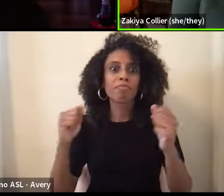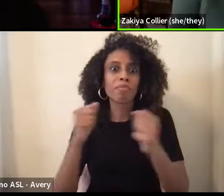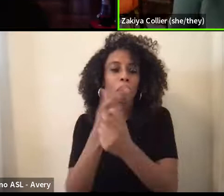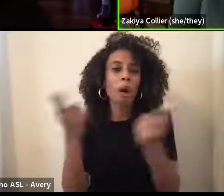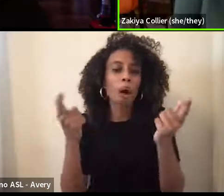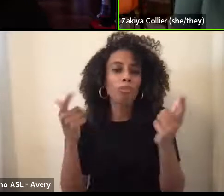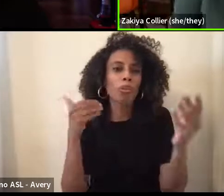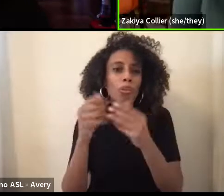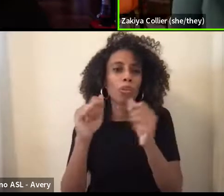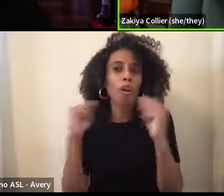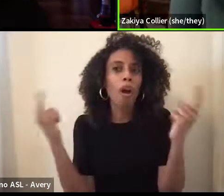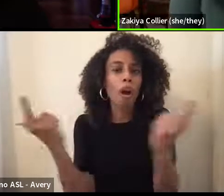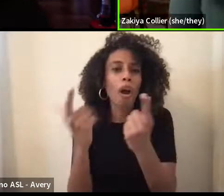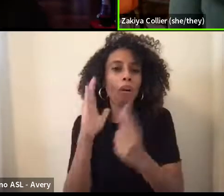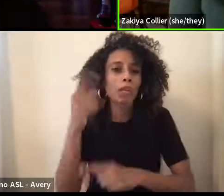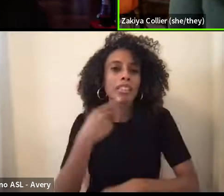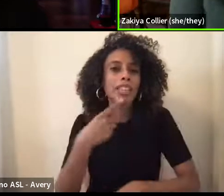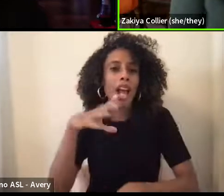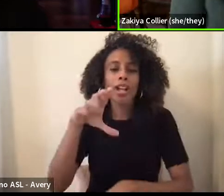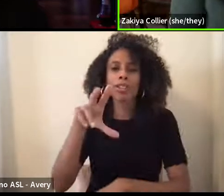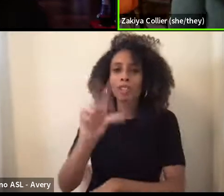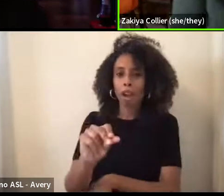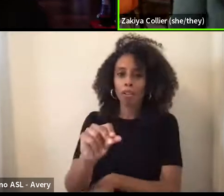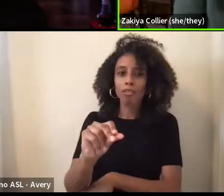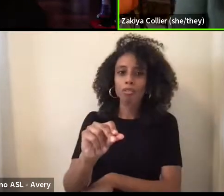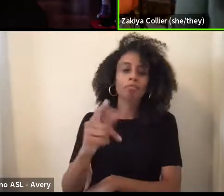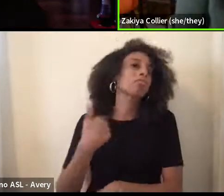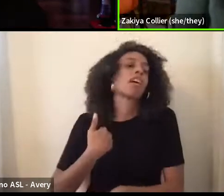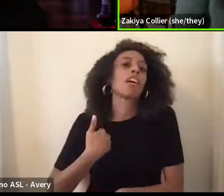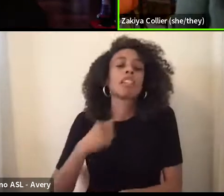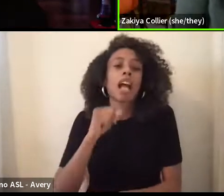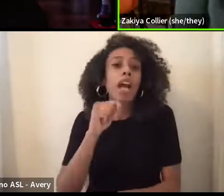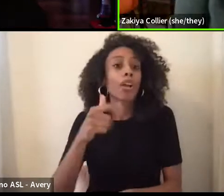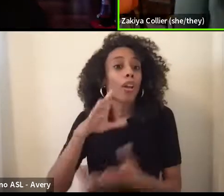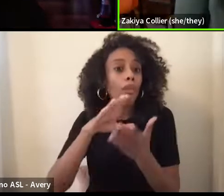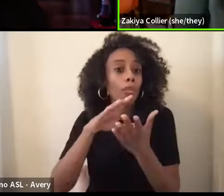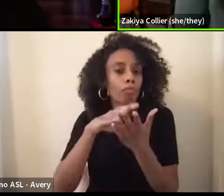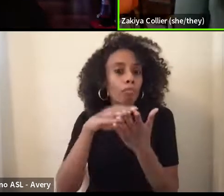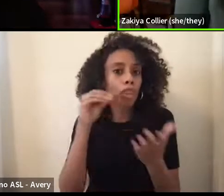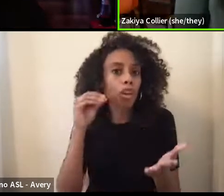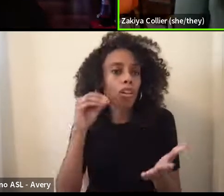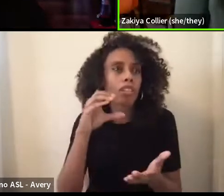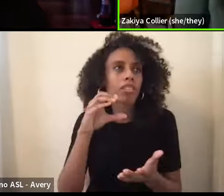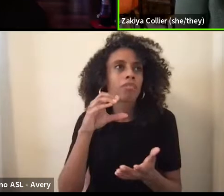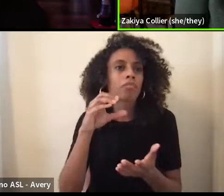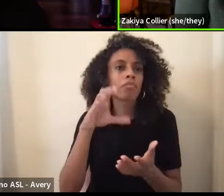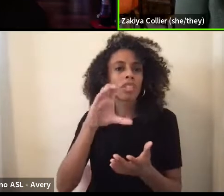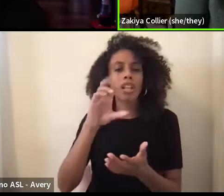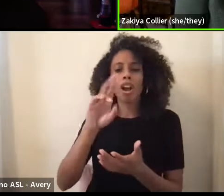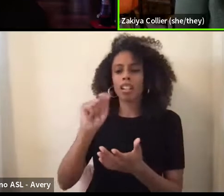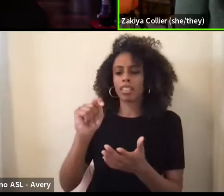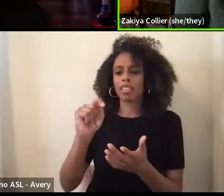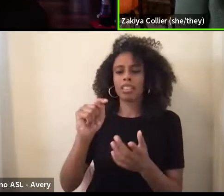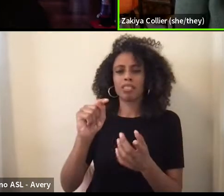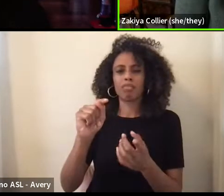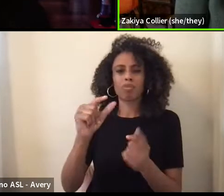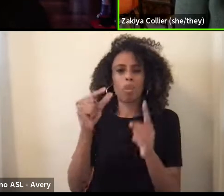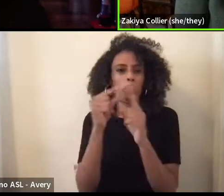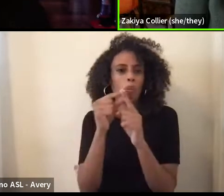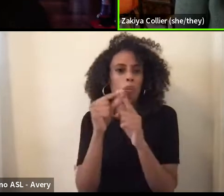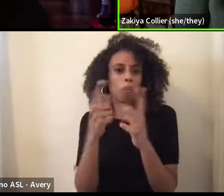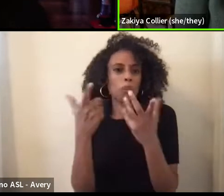because I'm like, I didn't even learn the term until grad school. And it was sort of